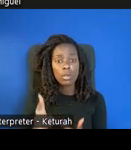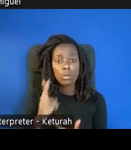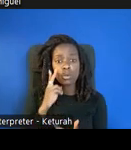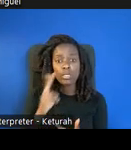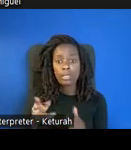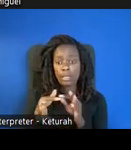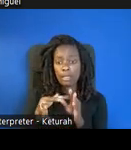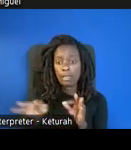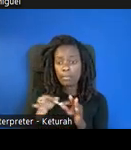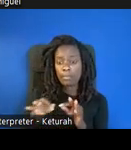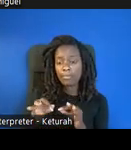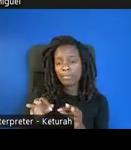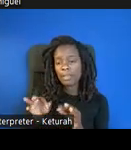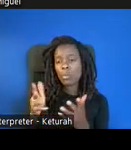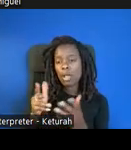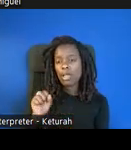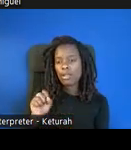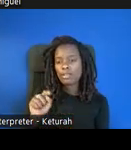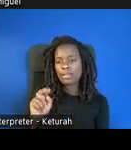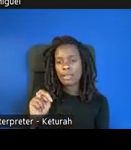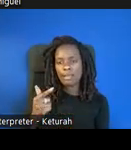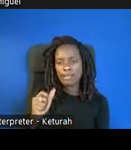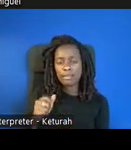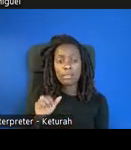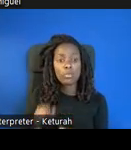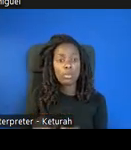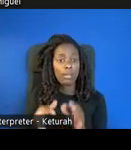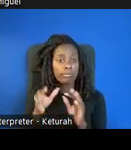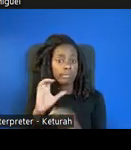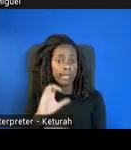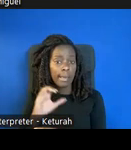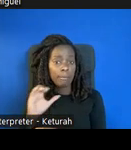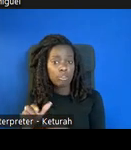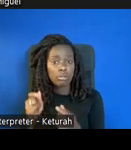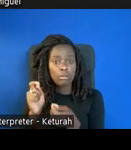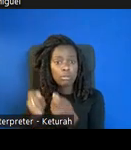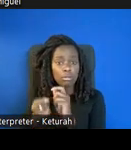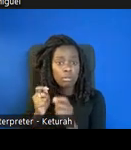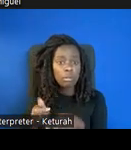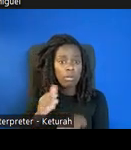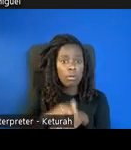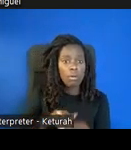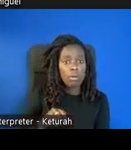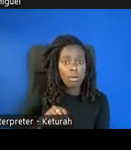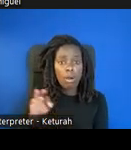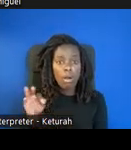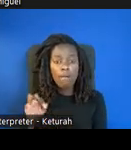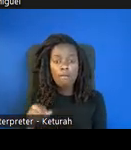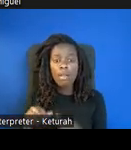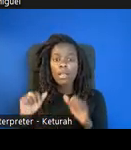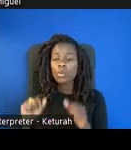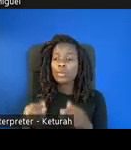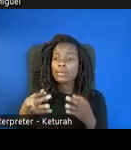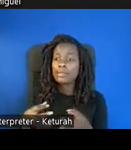button. And you can adjust the captions. You can turn them on and off. You can change whether it's a dark caption on a light